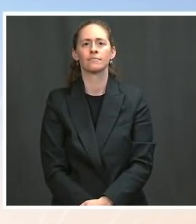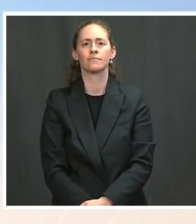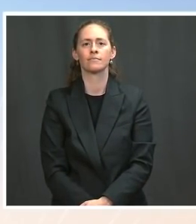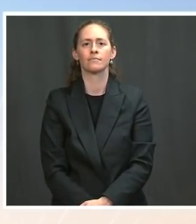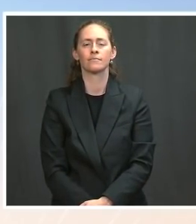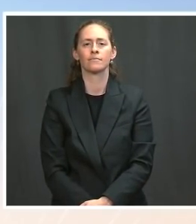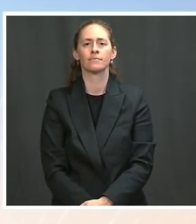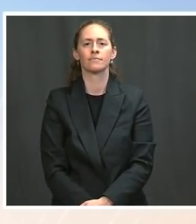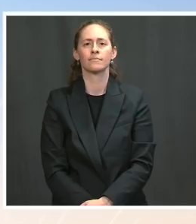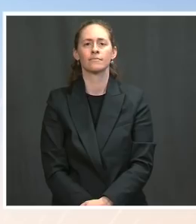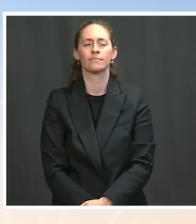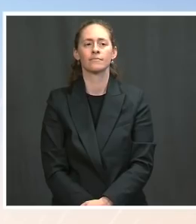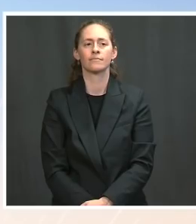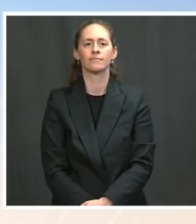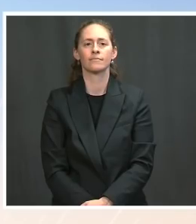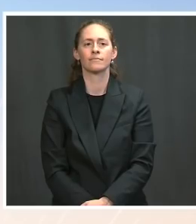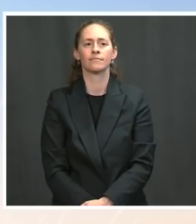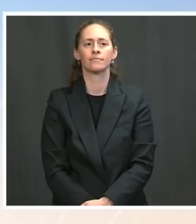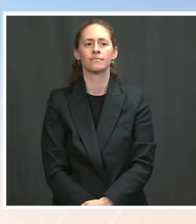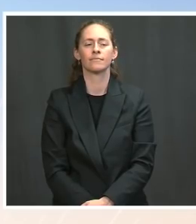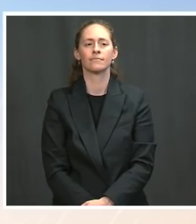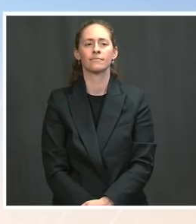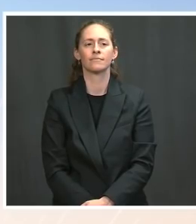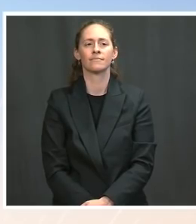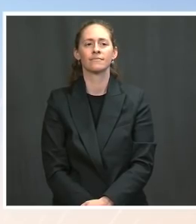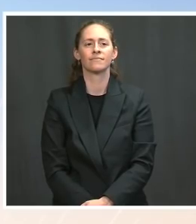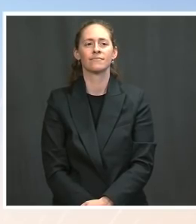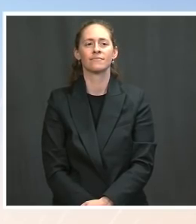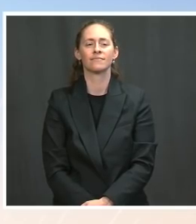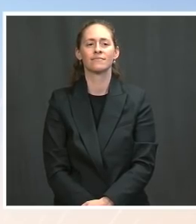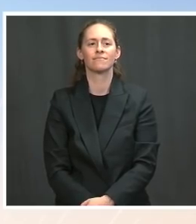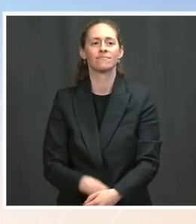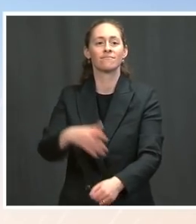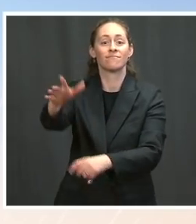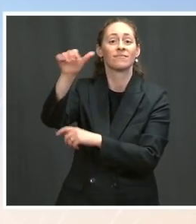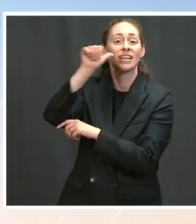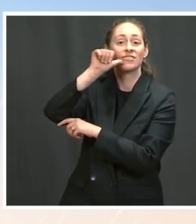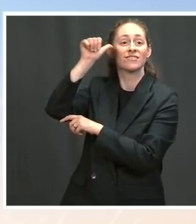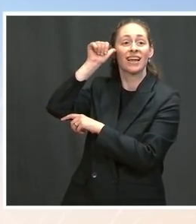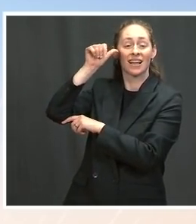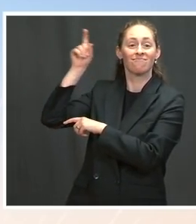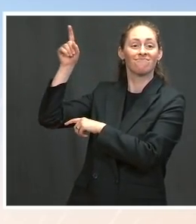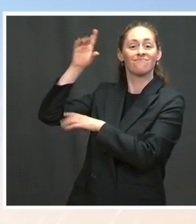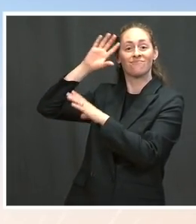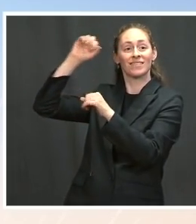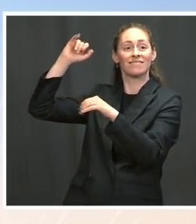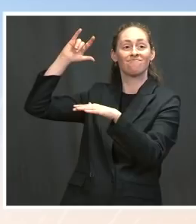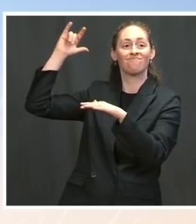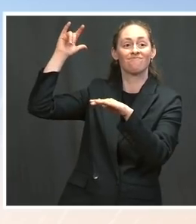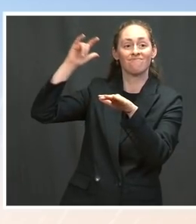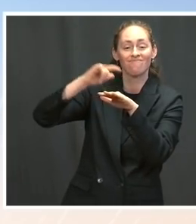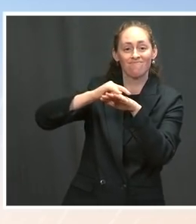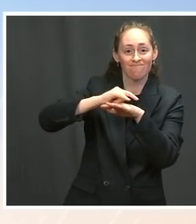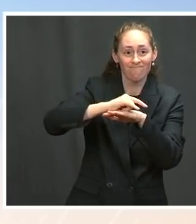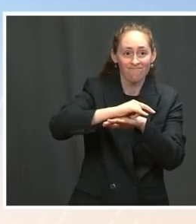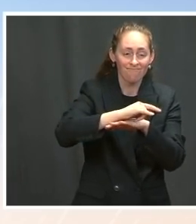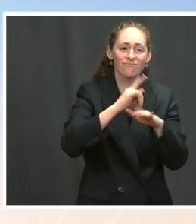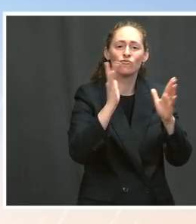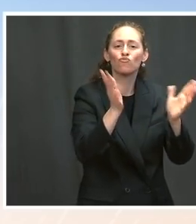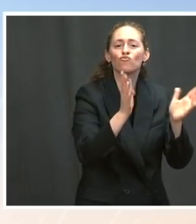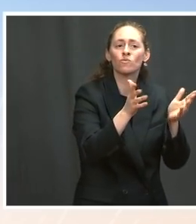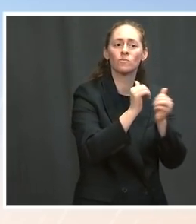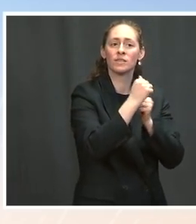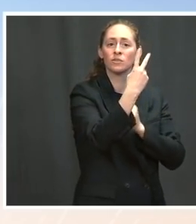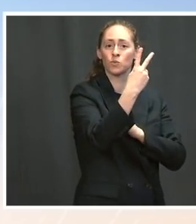with Senators Kennedy and Cassidy on the tarmac in New Orleans. Was that a substitute conversation? Were any deals reached? Or was it just pleasantries?